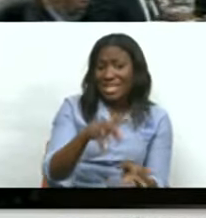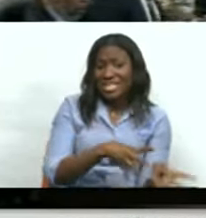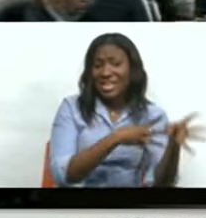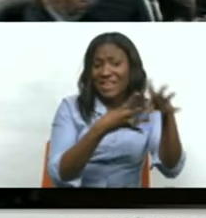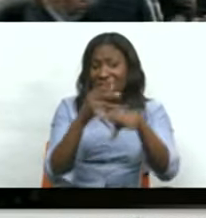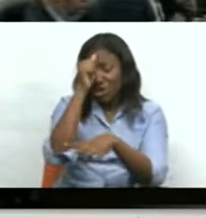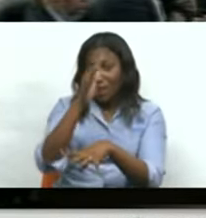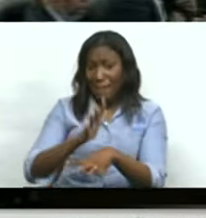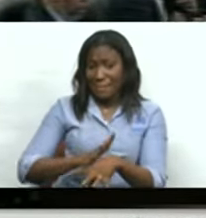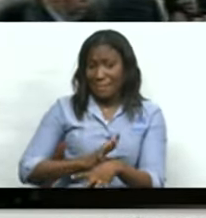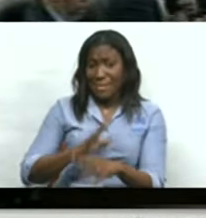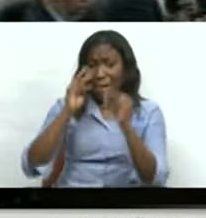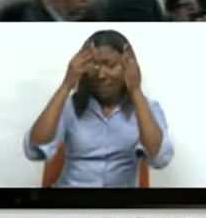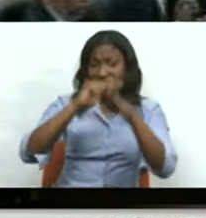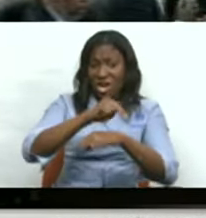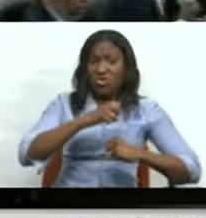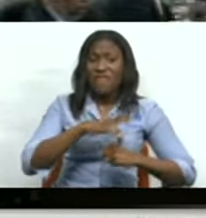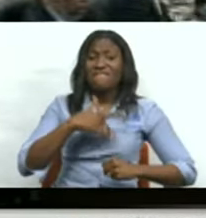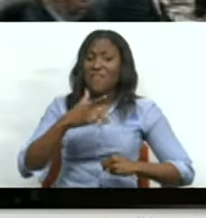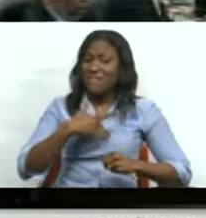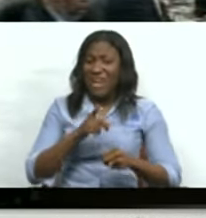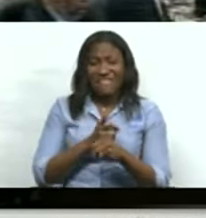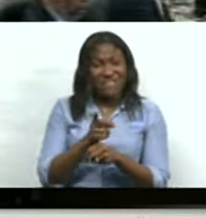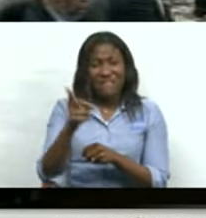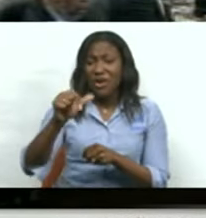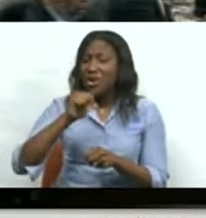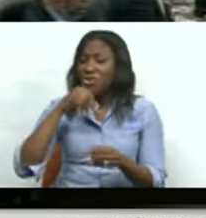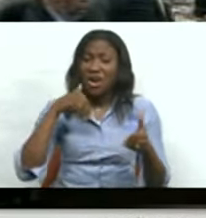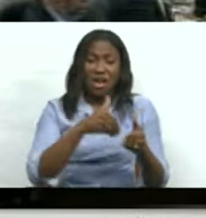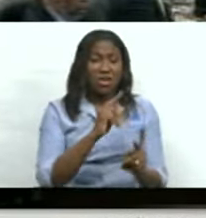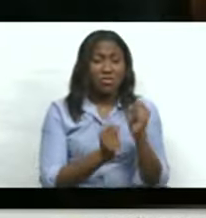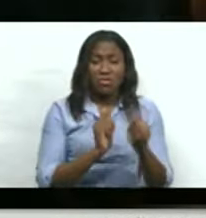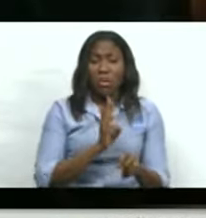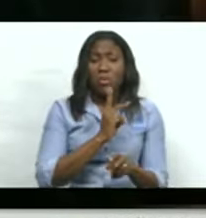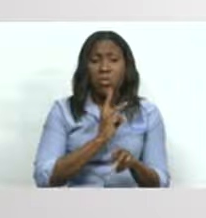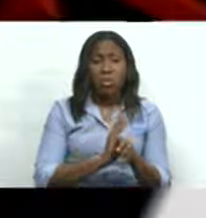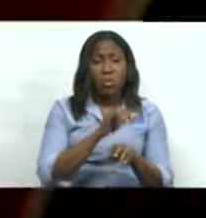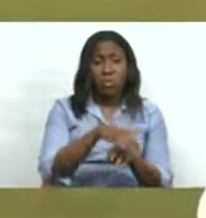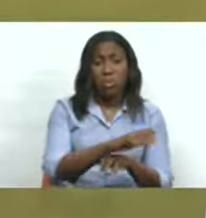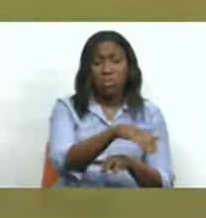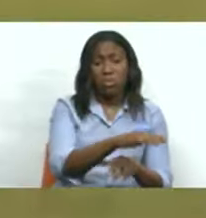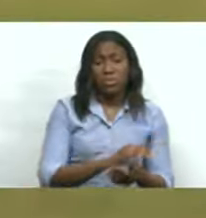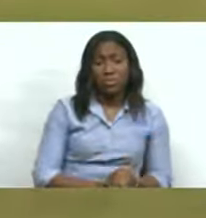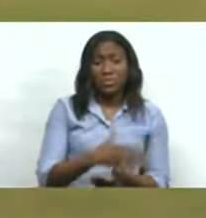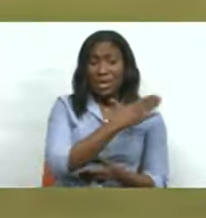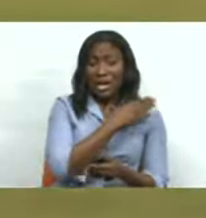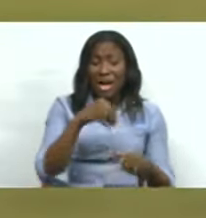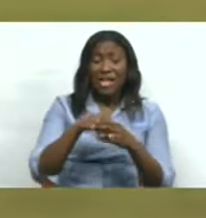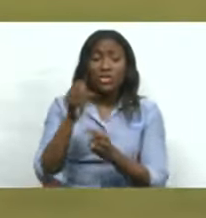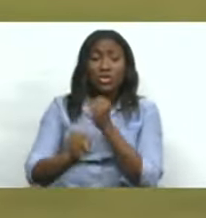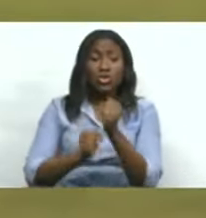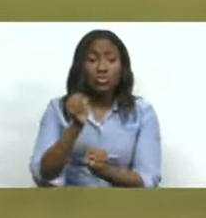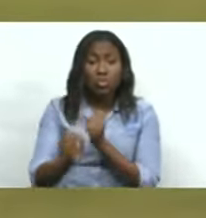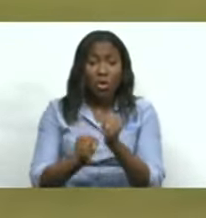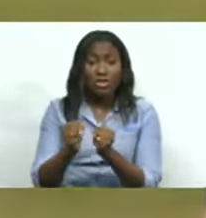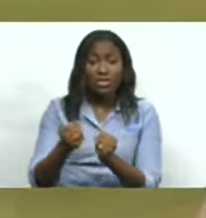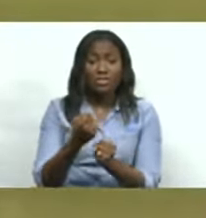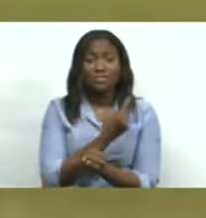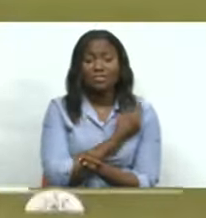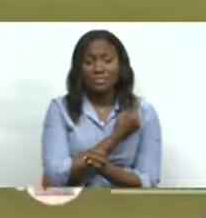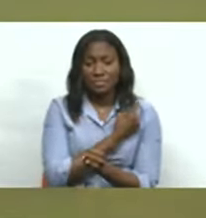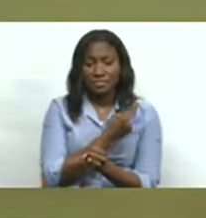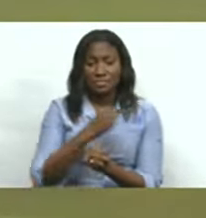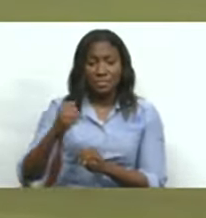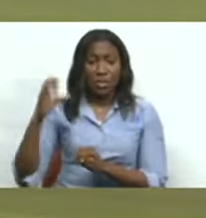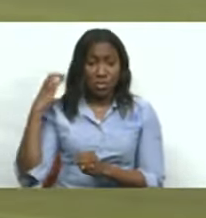Security Minister fares they could be outside of this country's jurisdiction. Coming up in sport. I wasn't disappointed